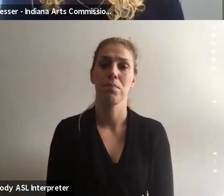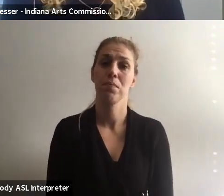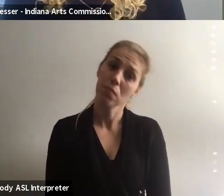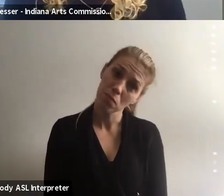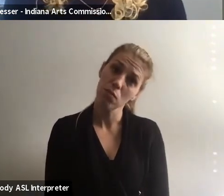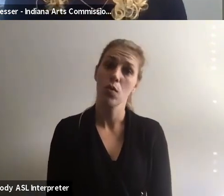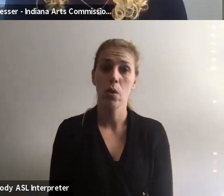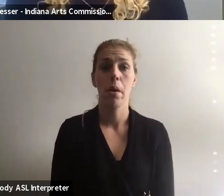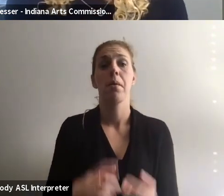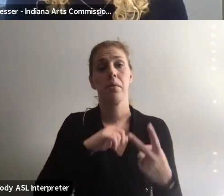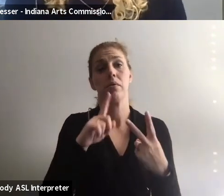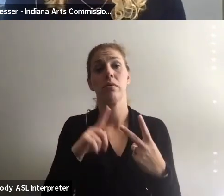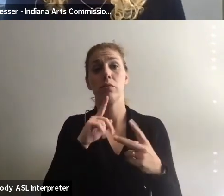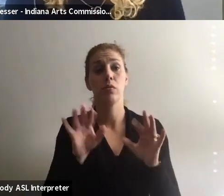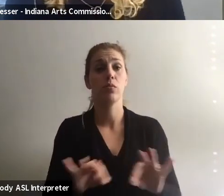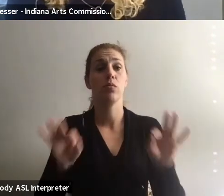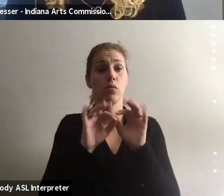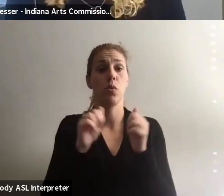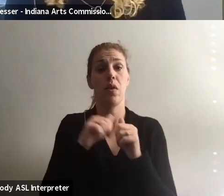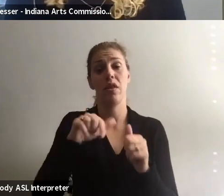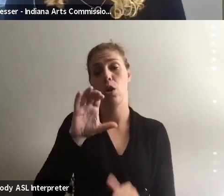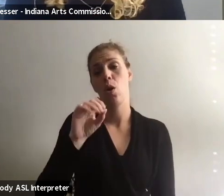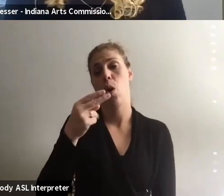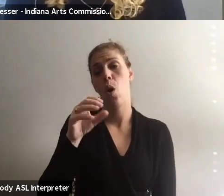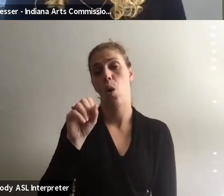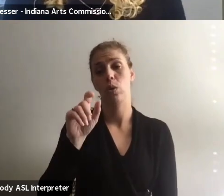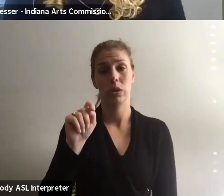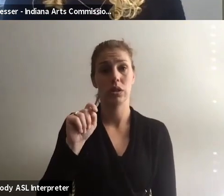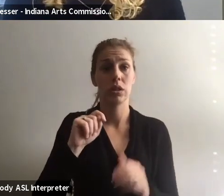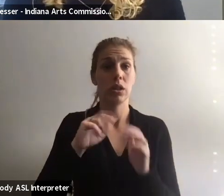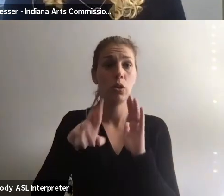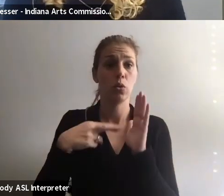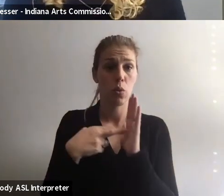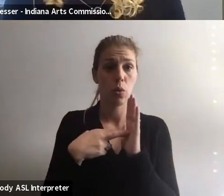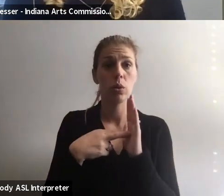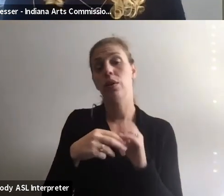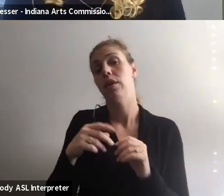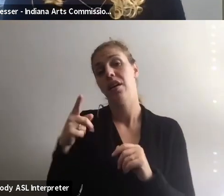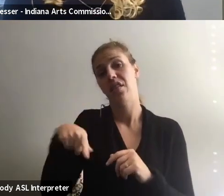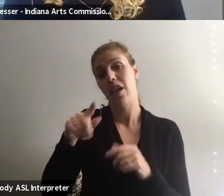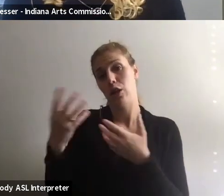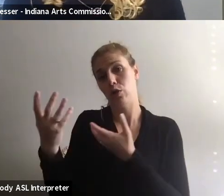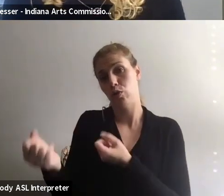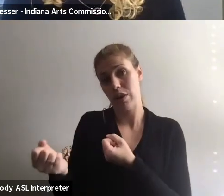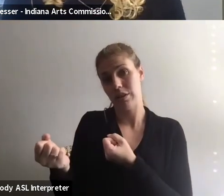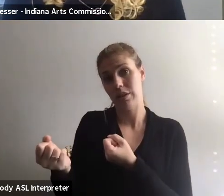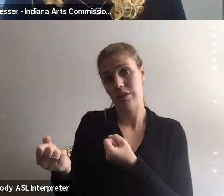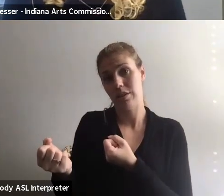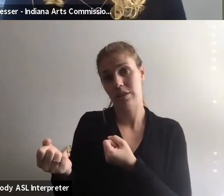so the other thing that's been really important with this co-host role is that, um, they do trust us to,